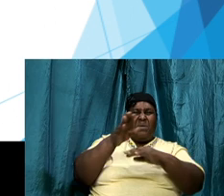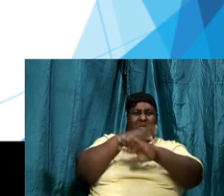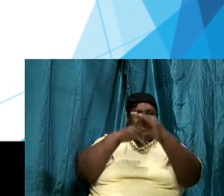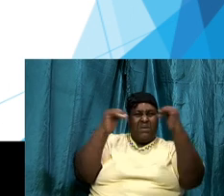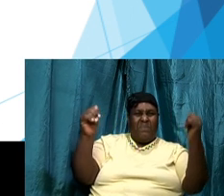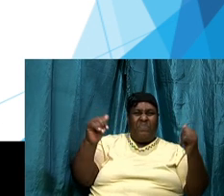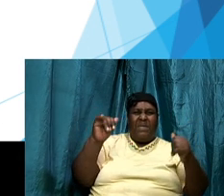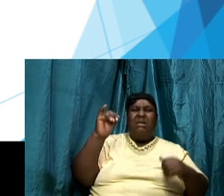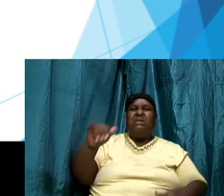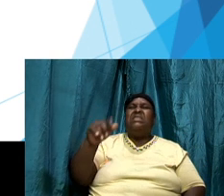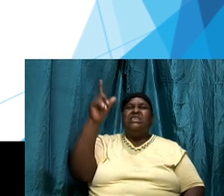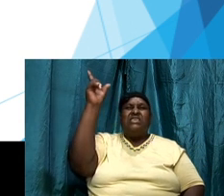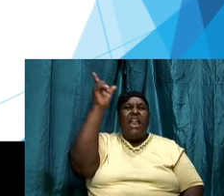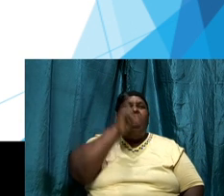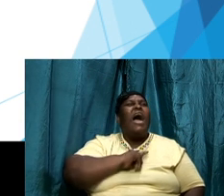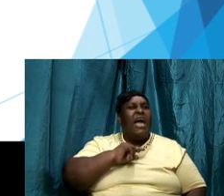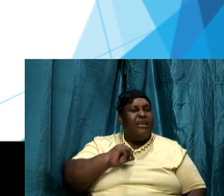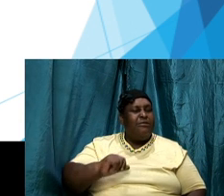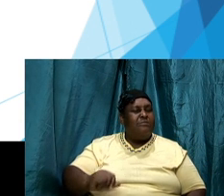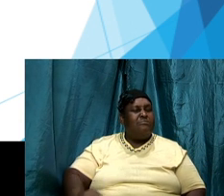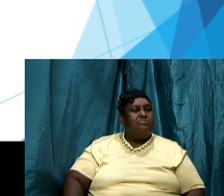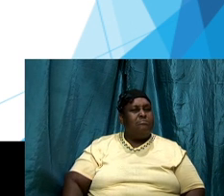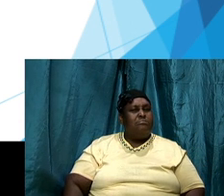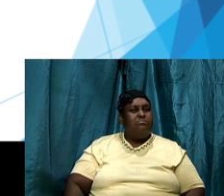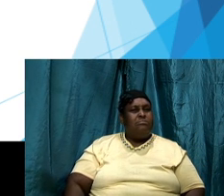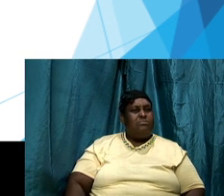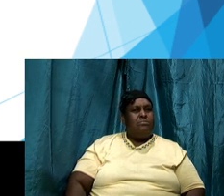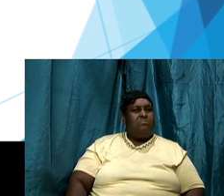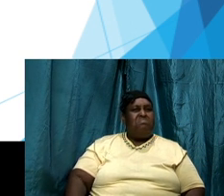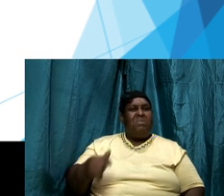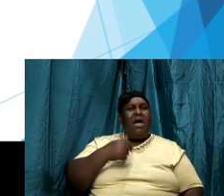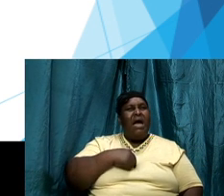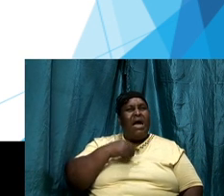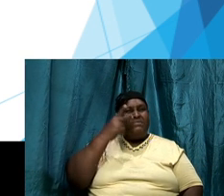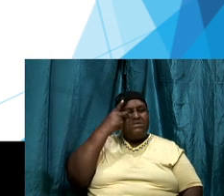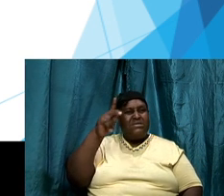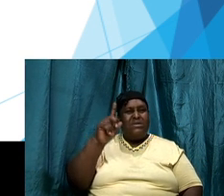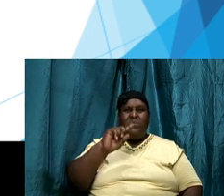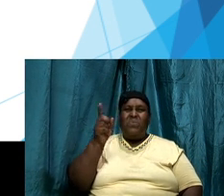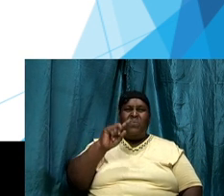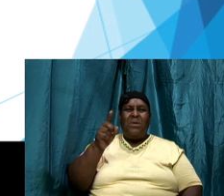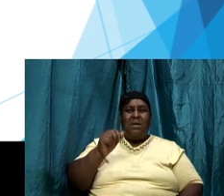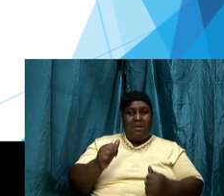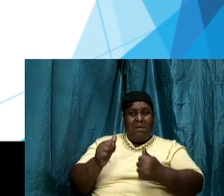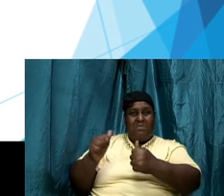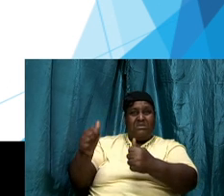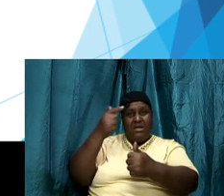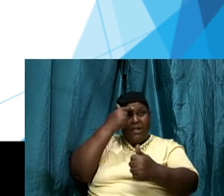that's a lie and I have seen where apostolic believers